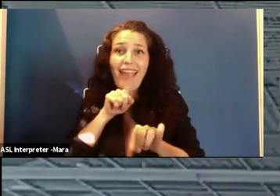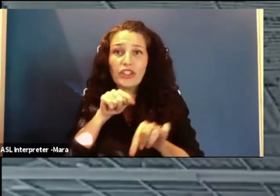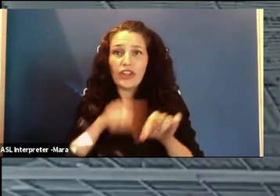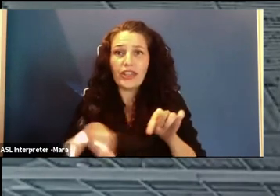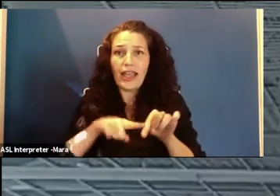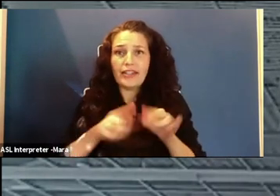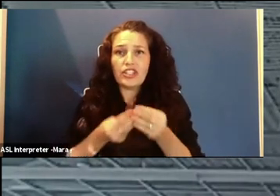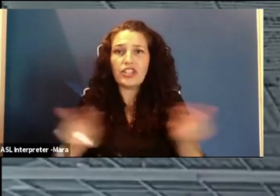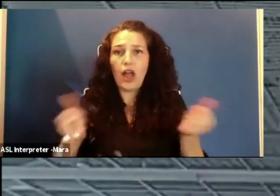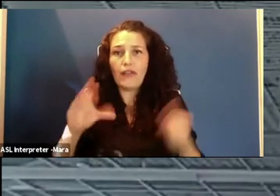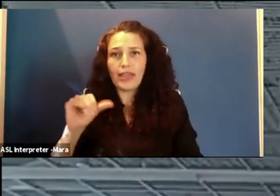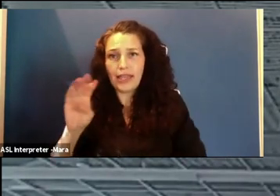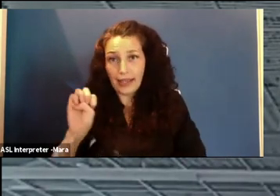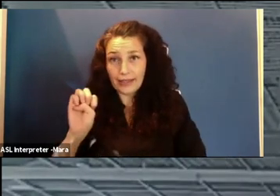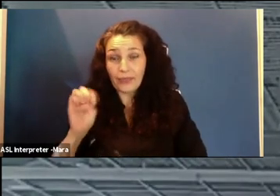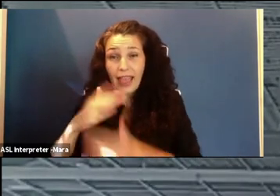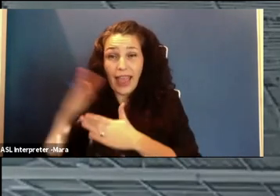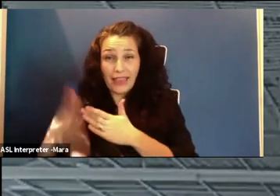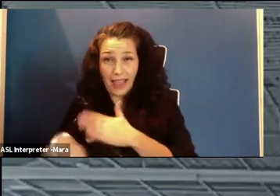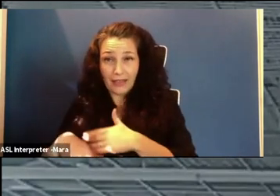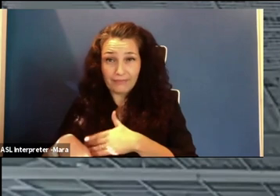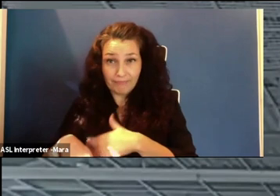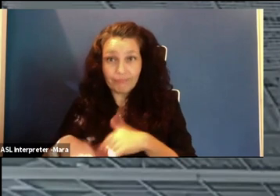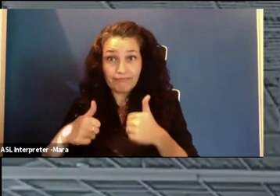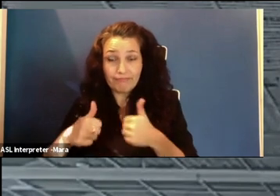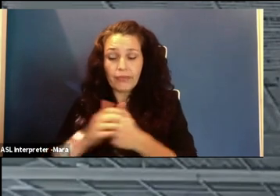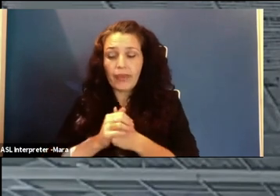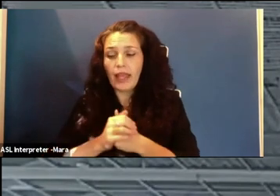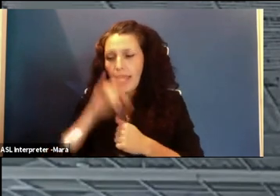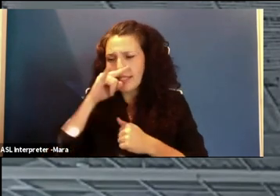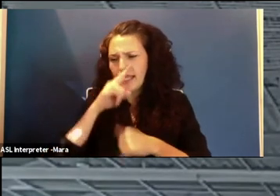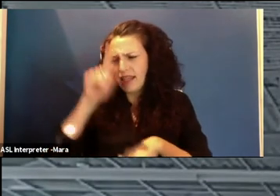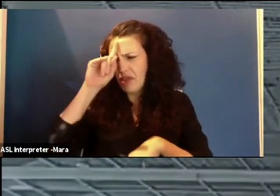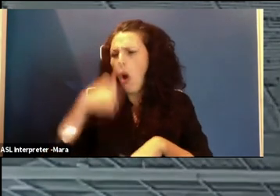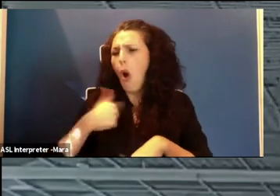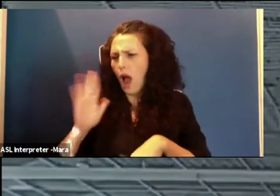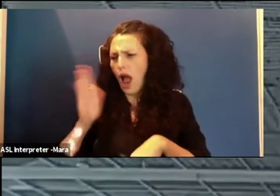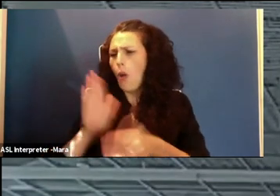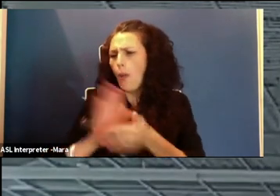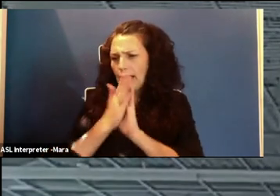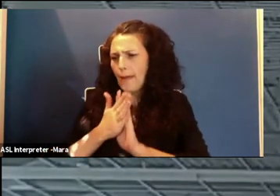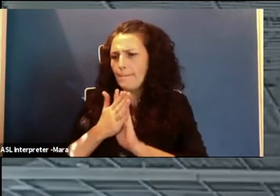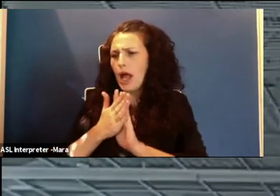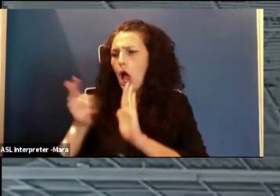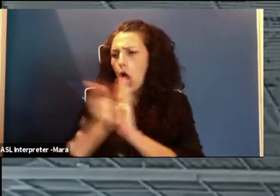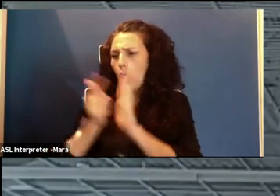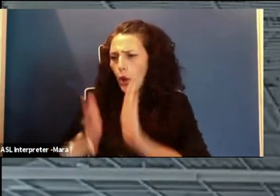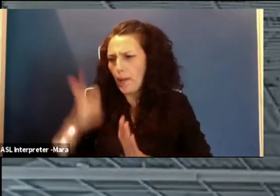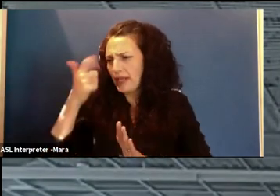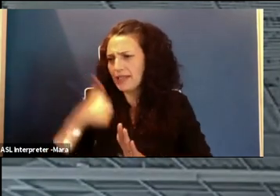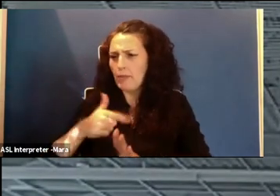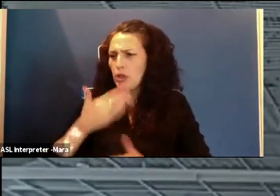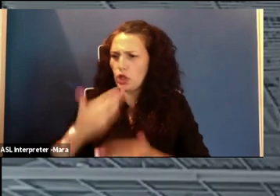Now, as a kid, I always thought I'd be a lawyer because I loved a good debate. But I also love computers and technology.